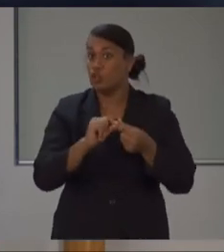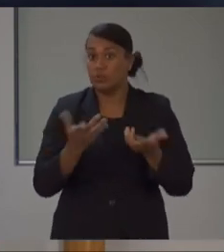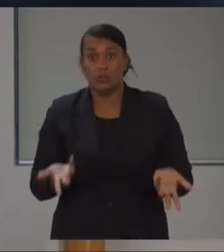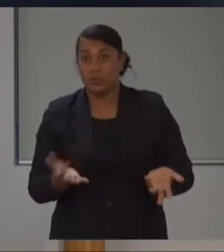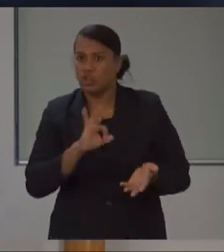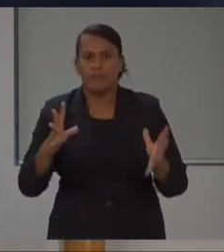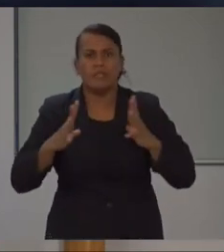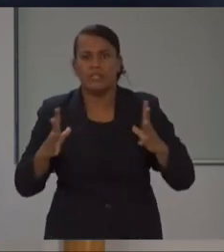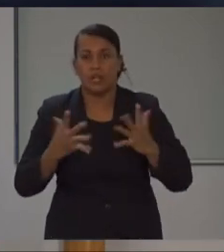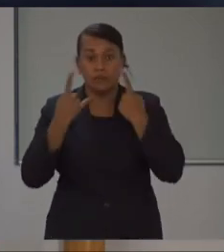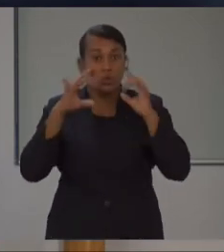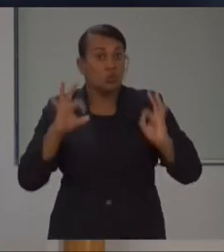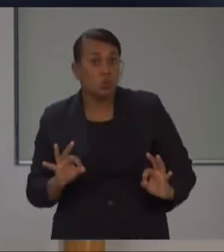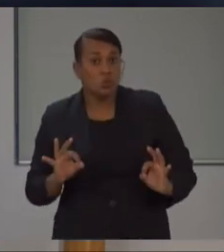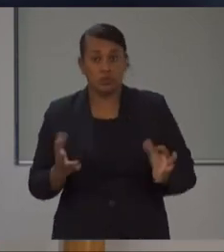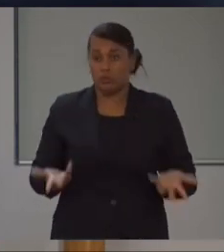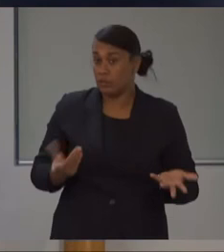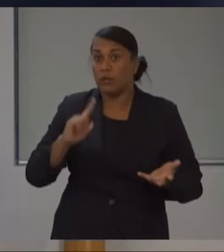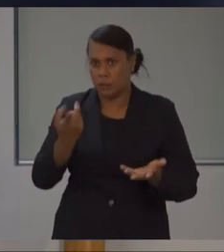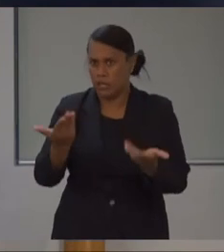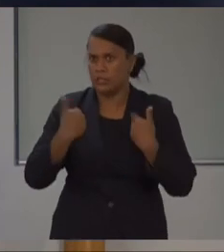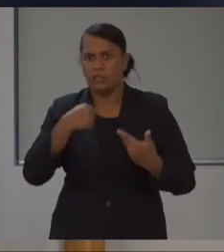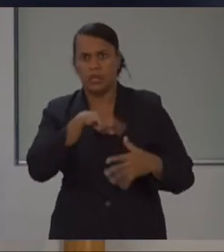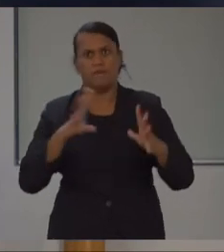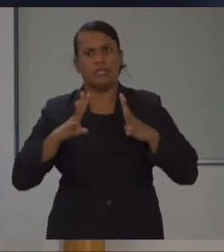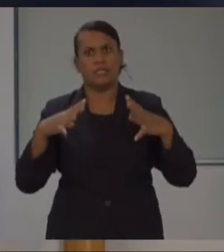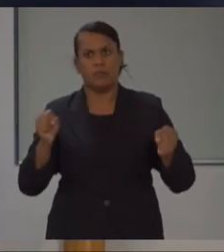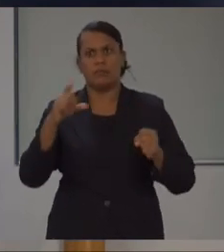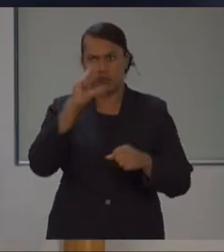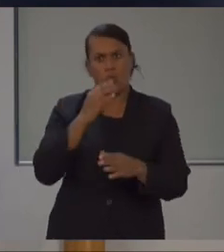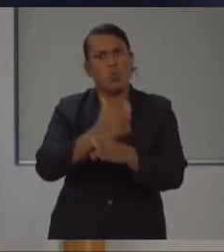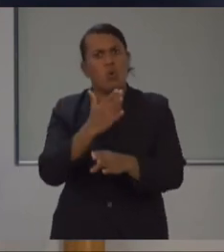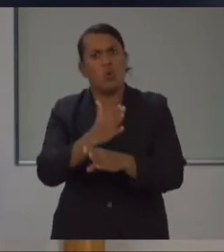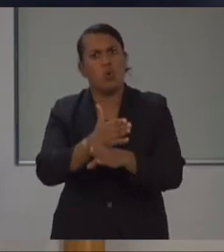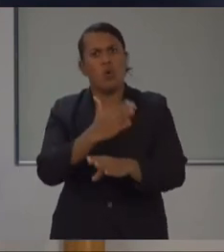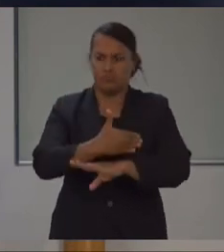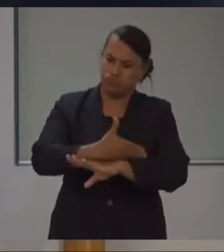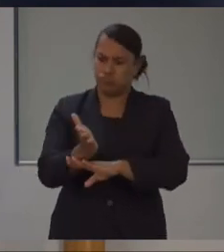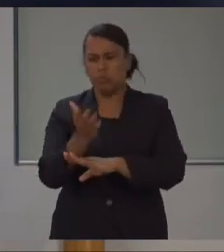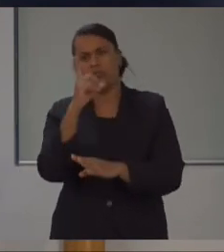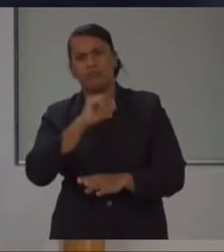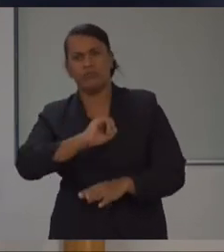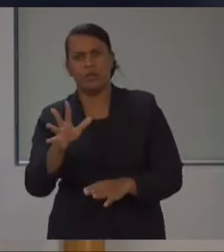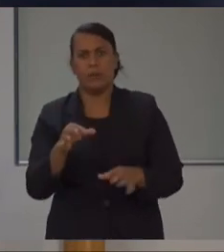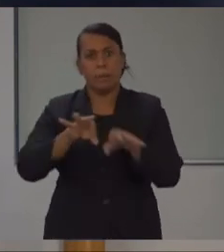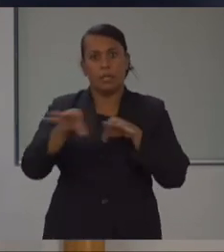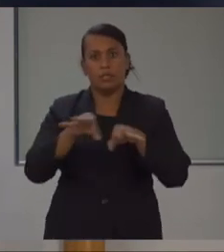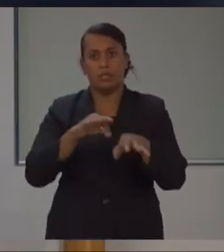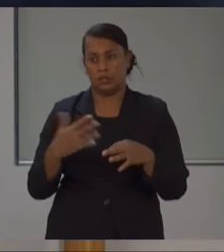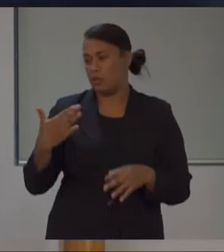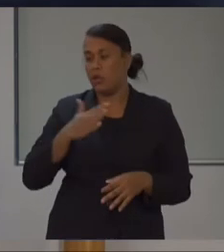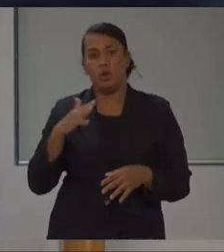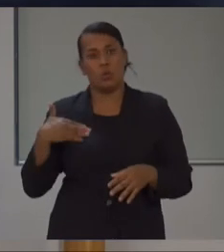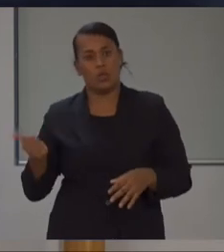But it's the ability to be able to allow us a little bit of freedom. And, you know, the ability to be able to now,